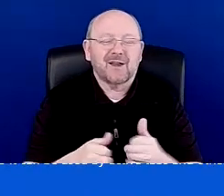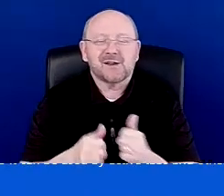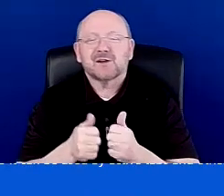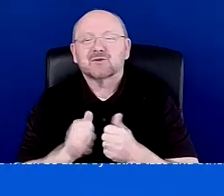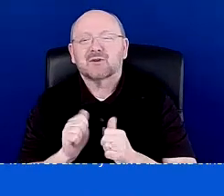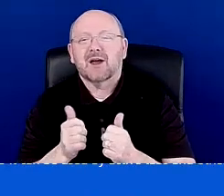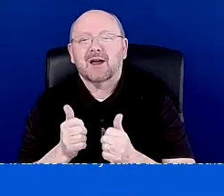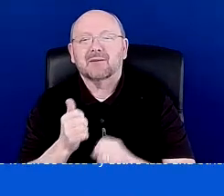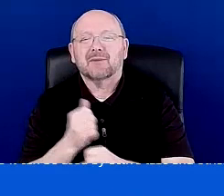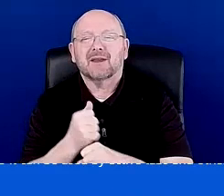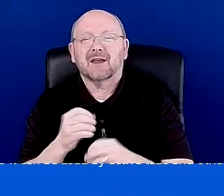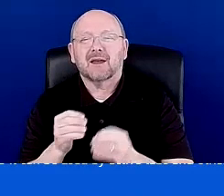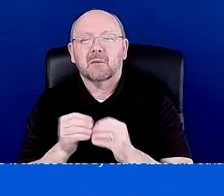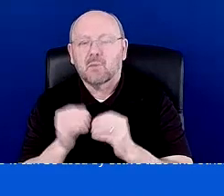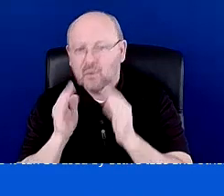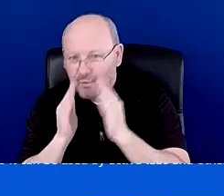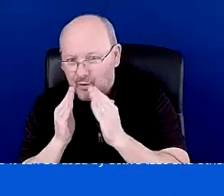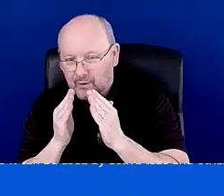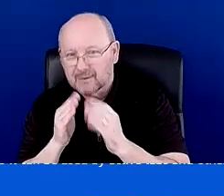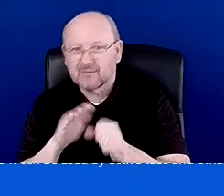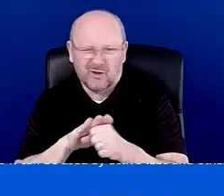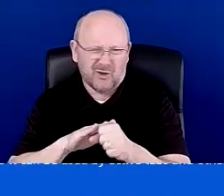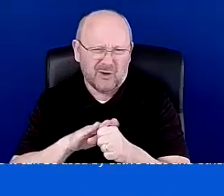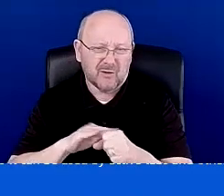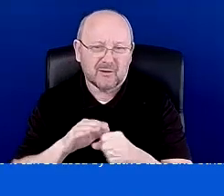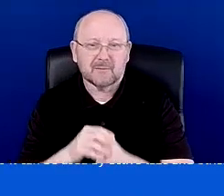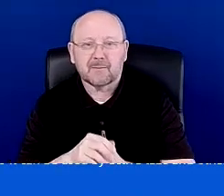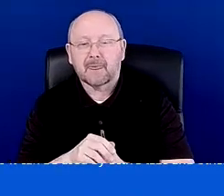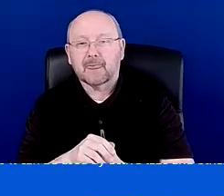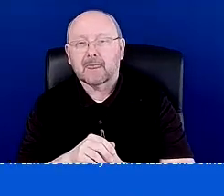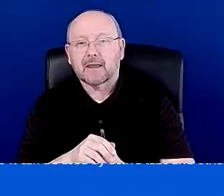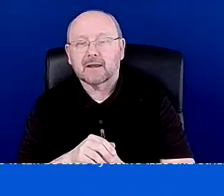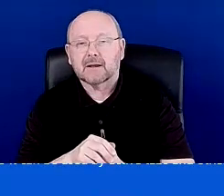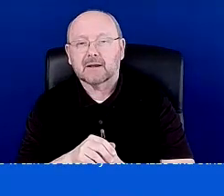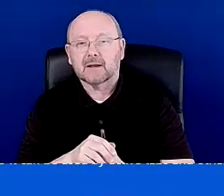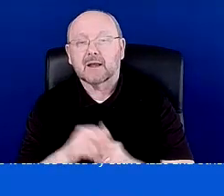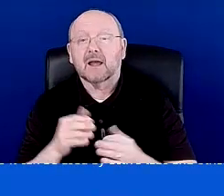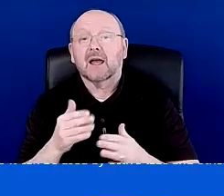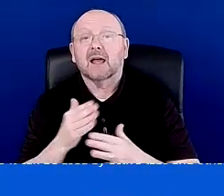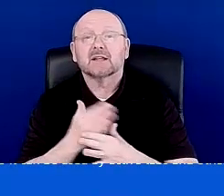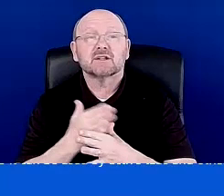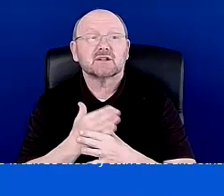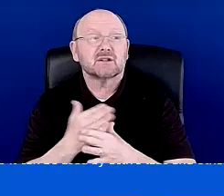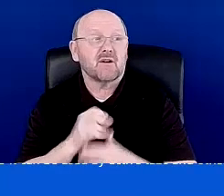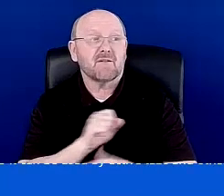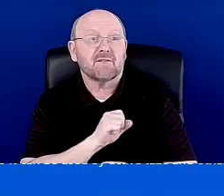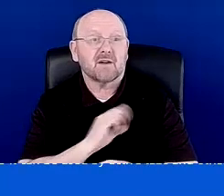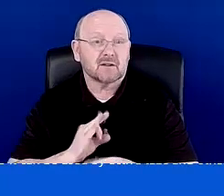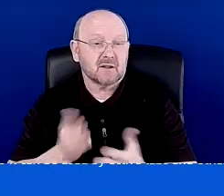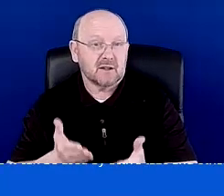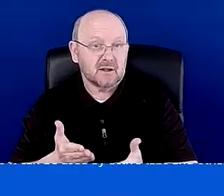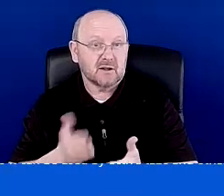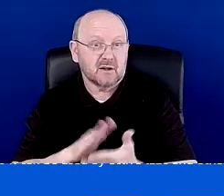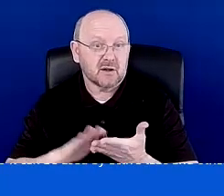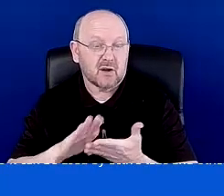focused, um, and specific for Fresno City College, um, and especially sharing what faculty on this campus are using. that's